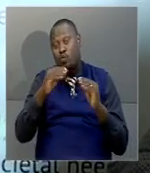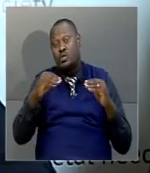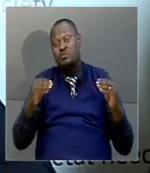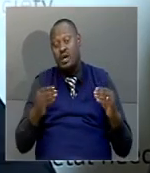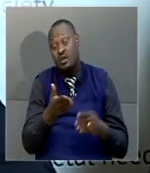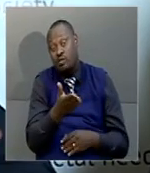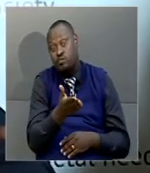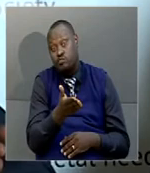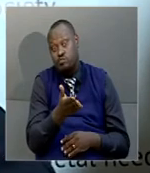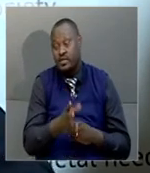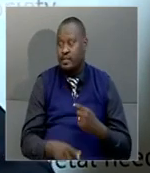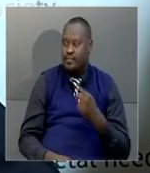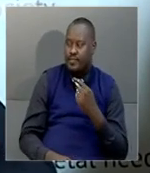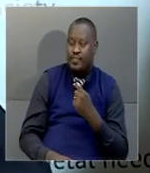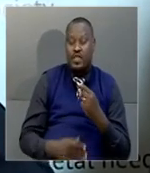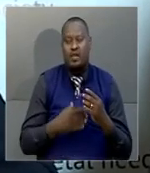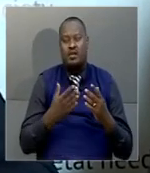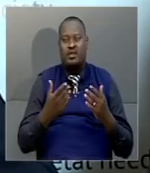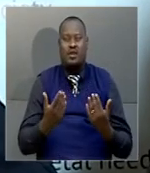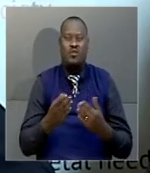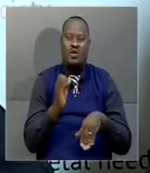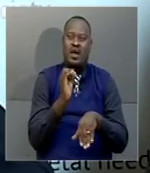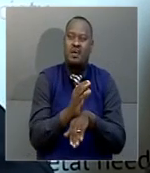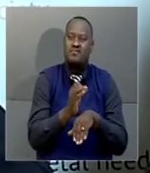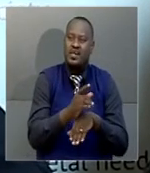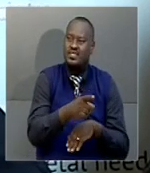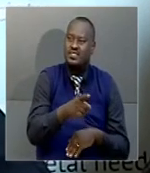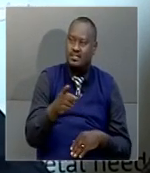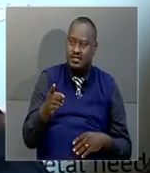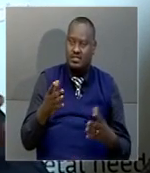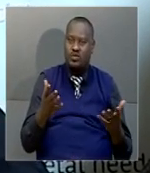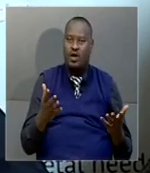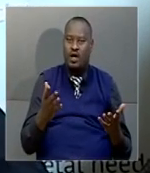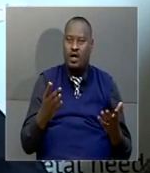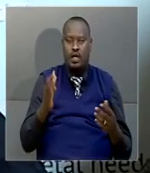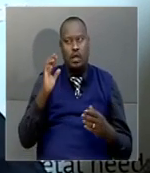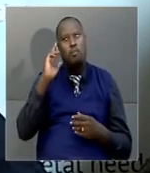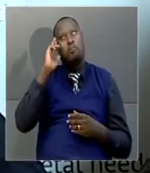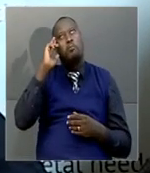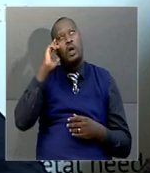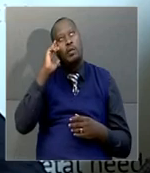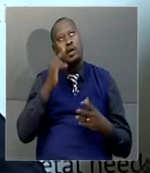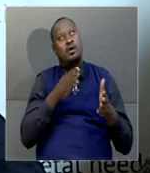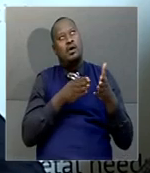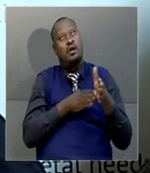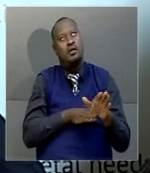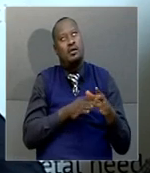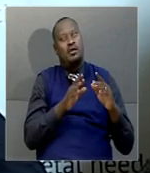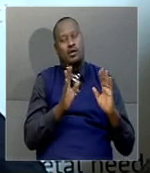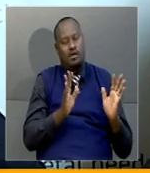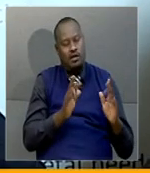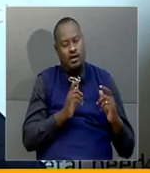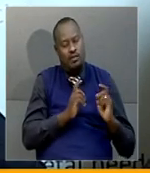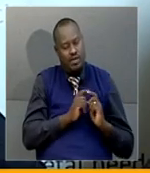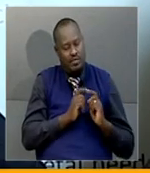The message here, really, is not to refresh the pain that went to the families,